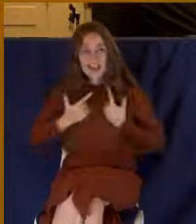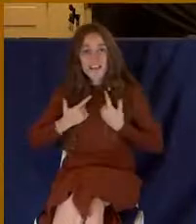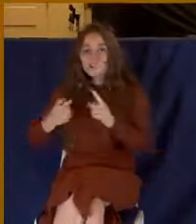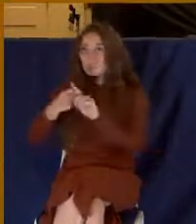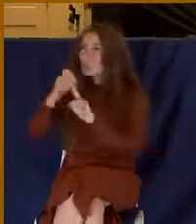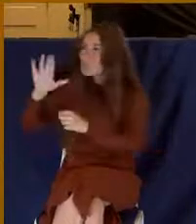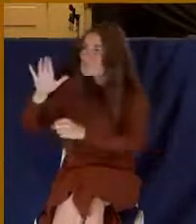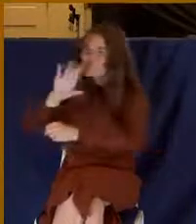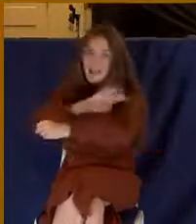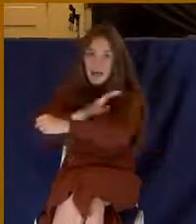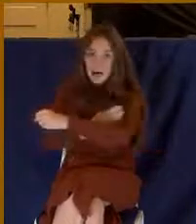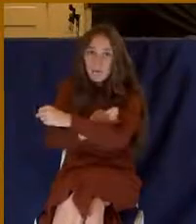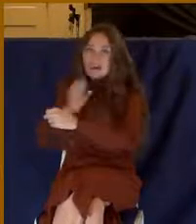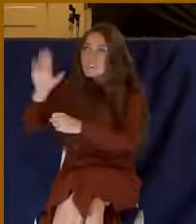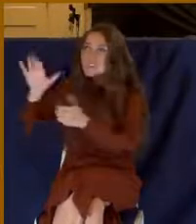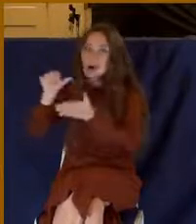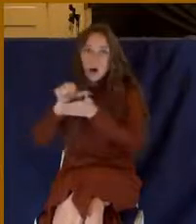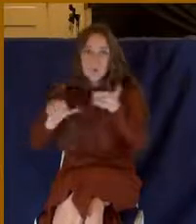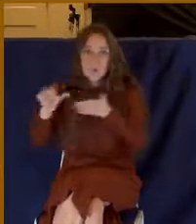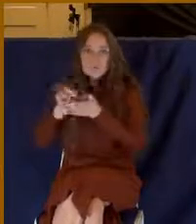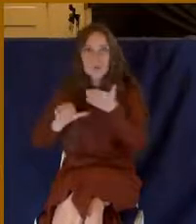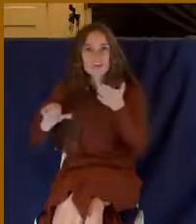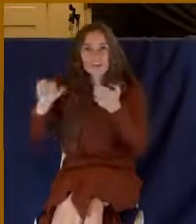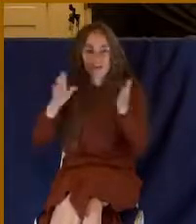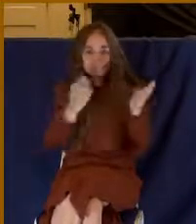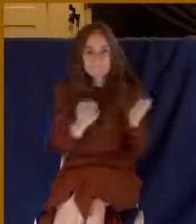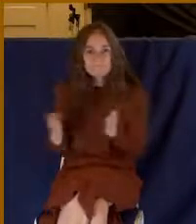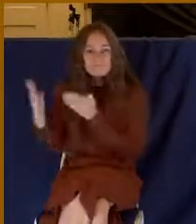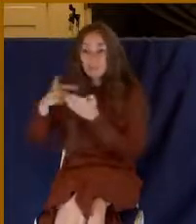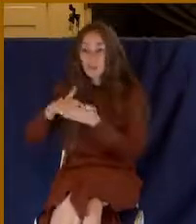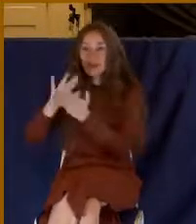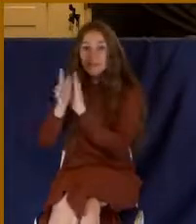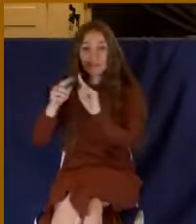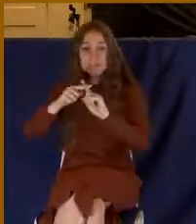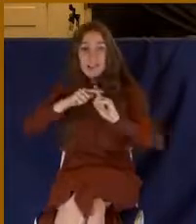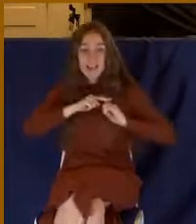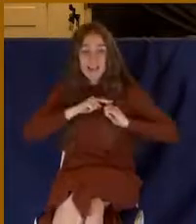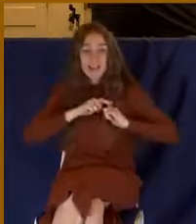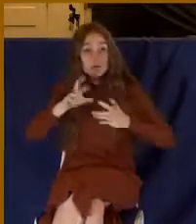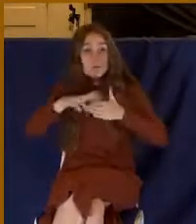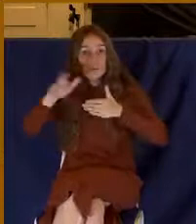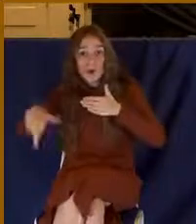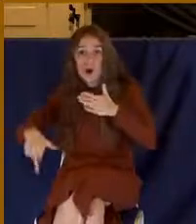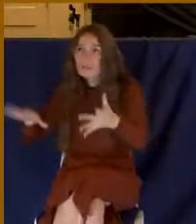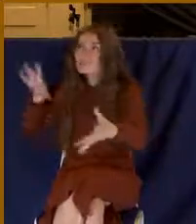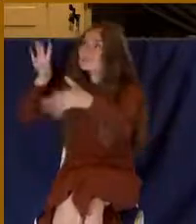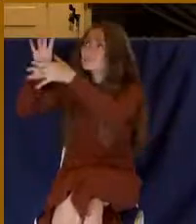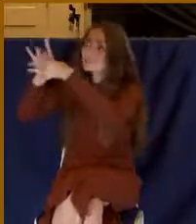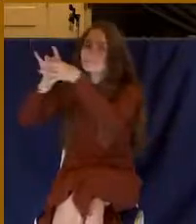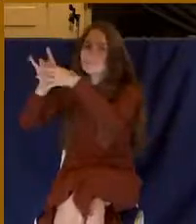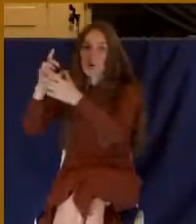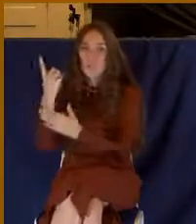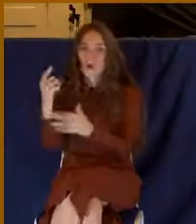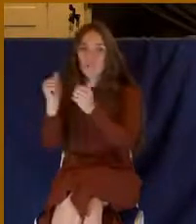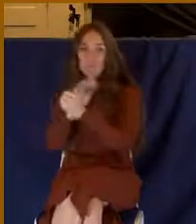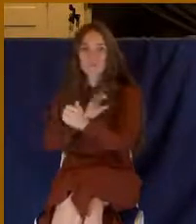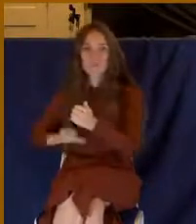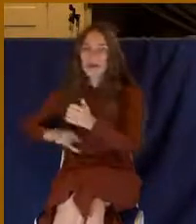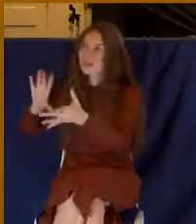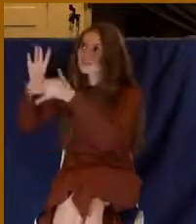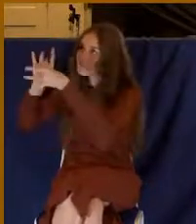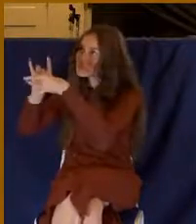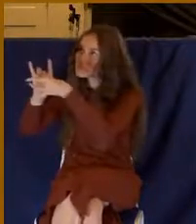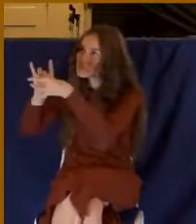through his operation that when I got saved, I became one with Christ. And that's why I'm saved. And that's why I know I'm going to heaven.